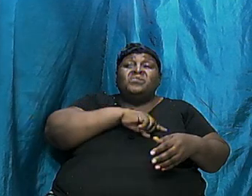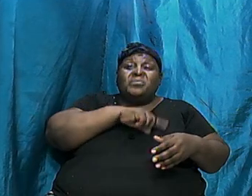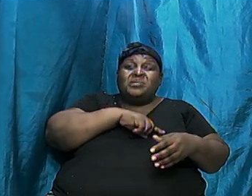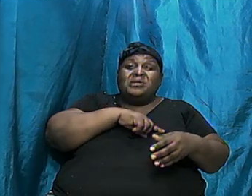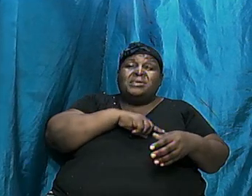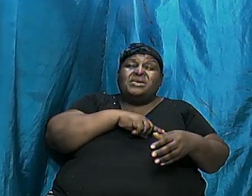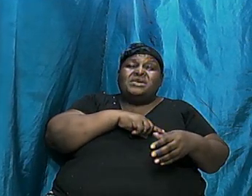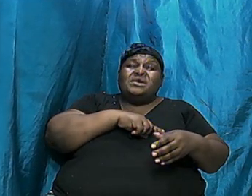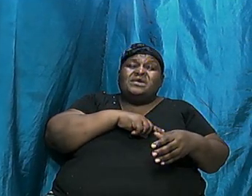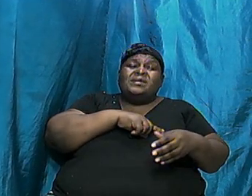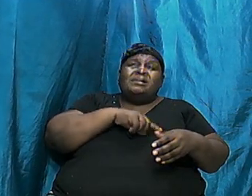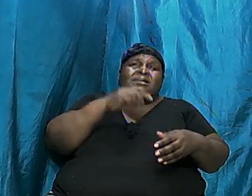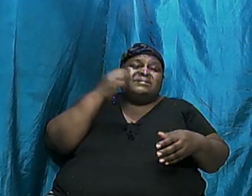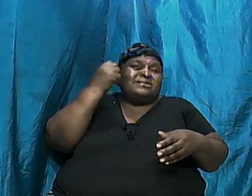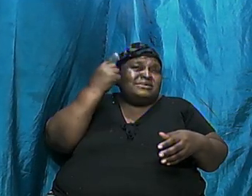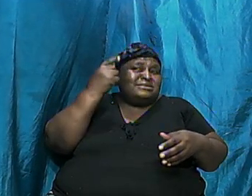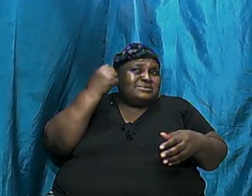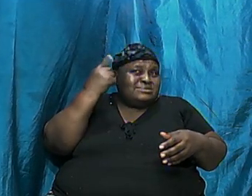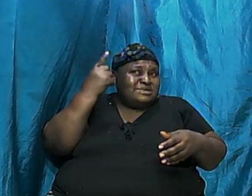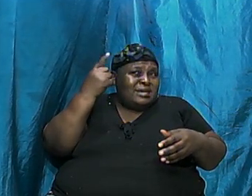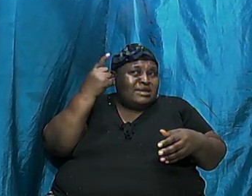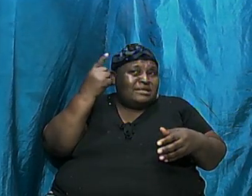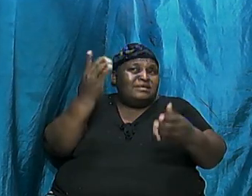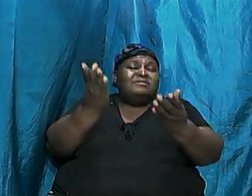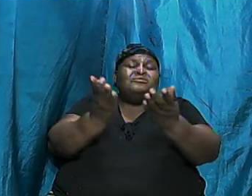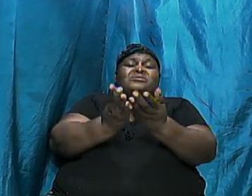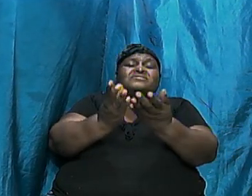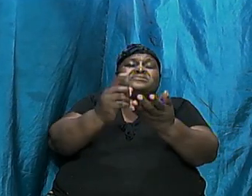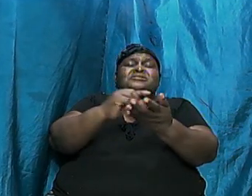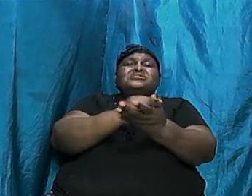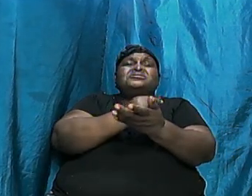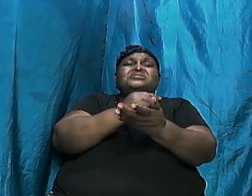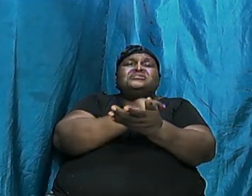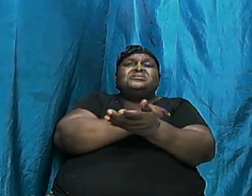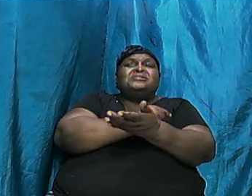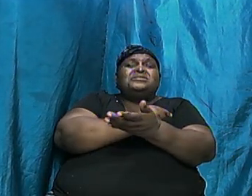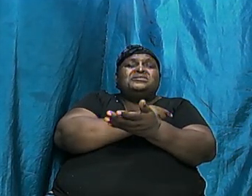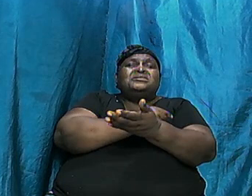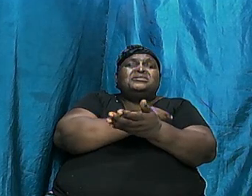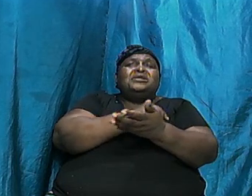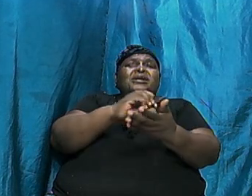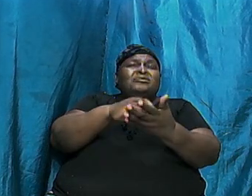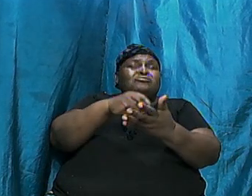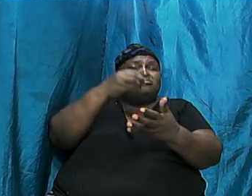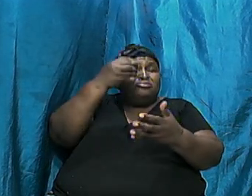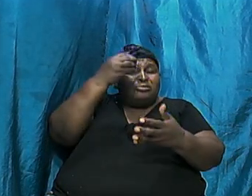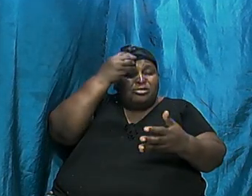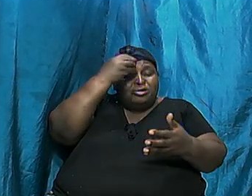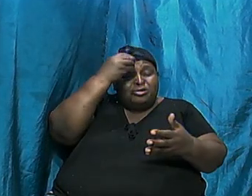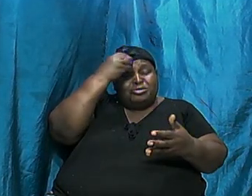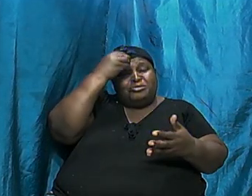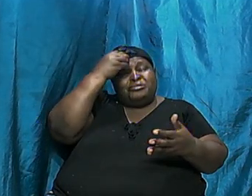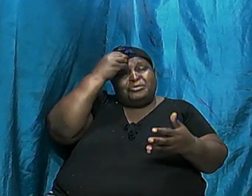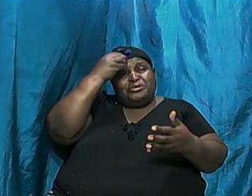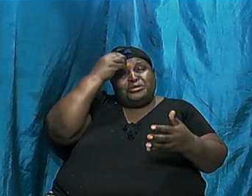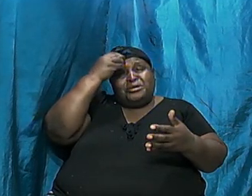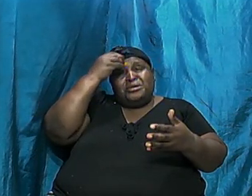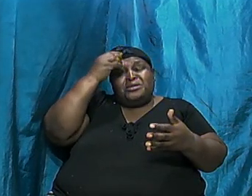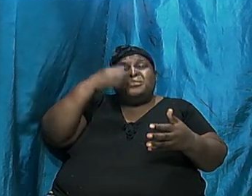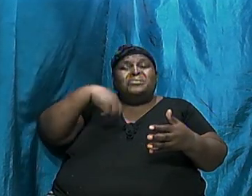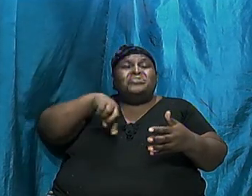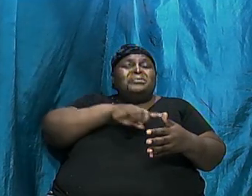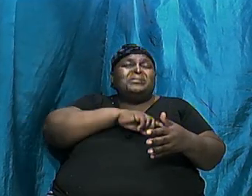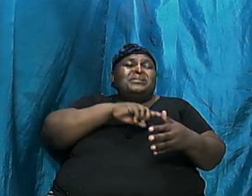for the book and then we move to extract particular learning points points that we can